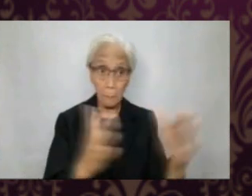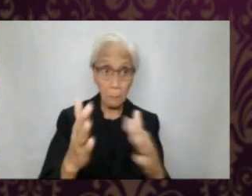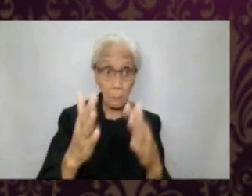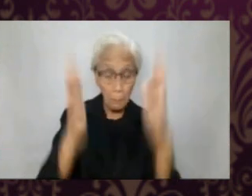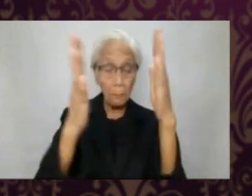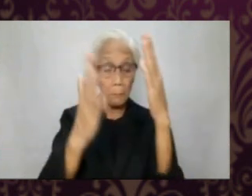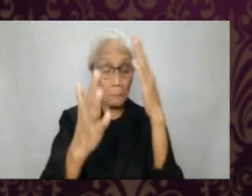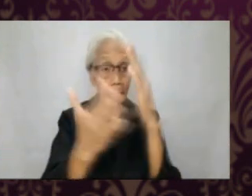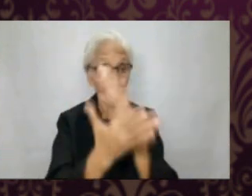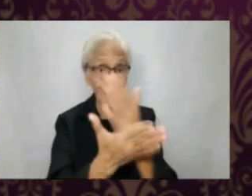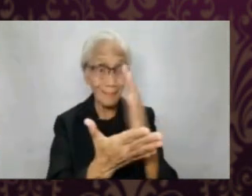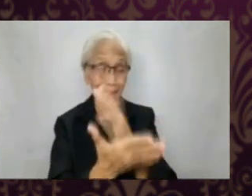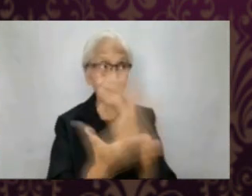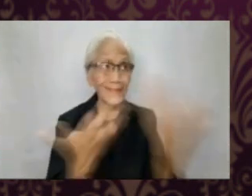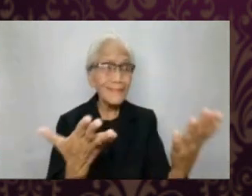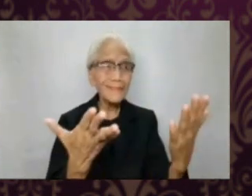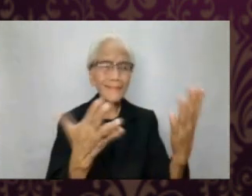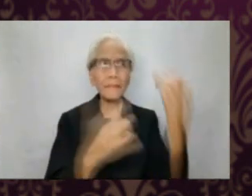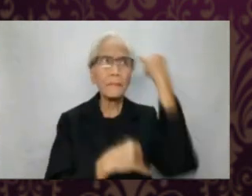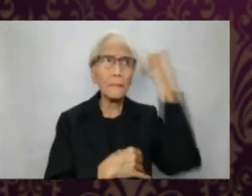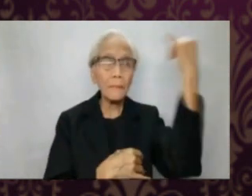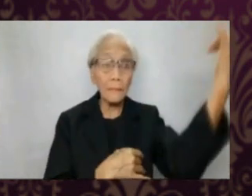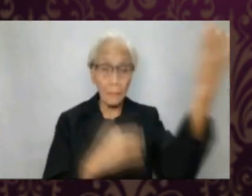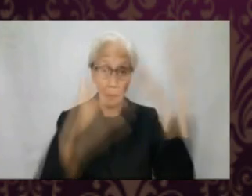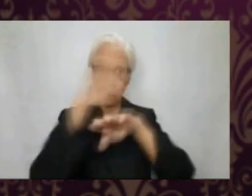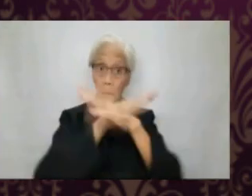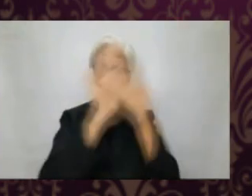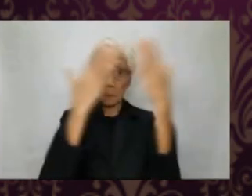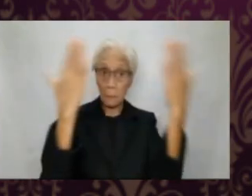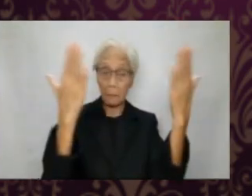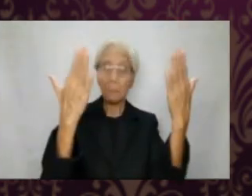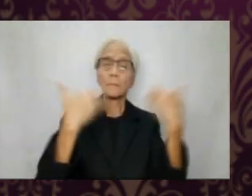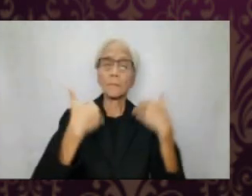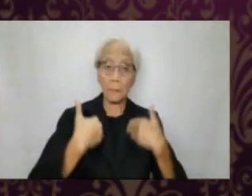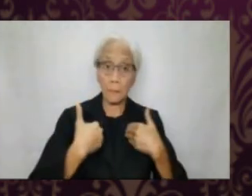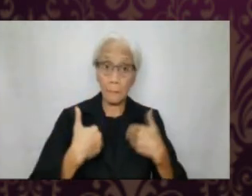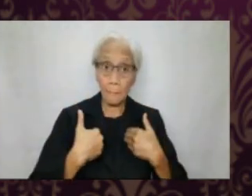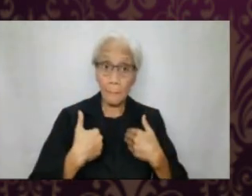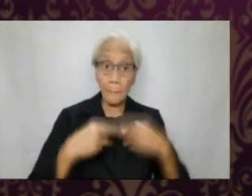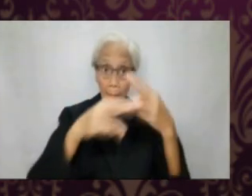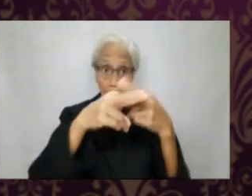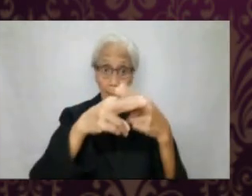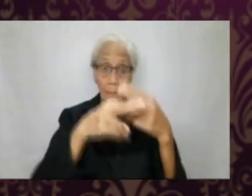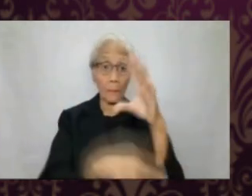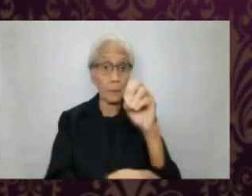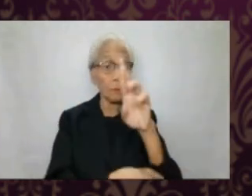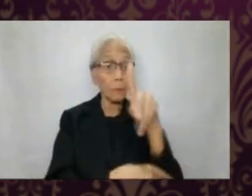time. You know, there are many ways of sharing to others this insight of heaven.